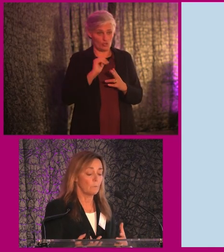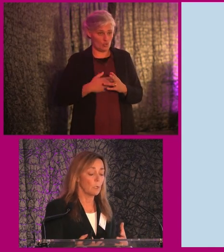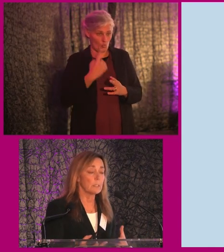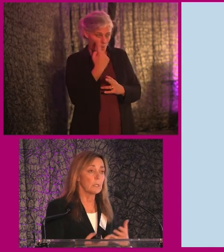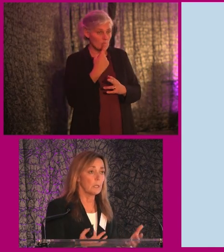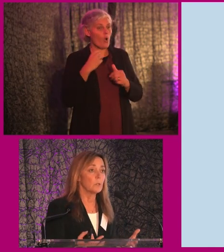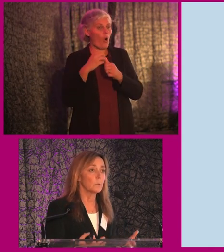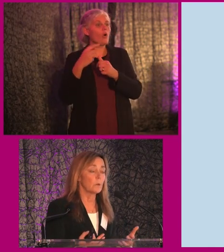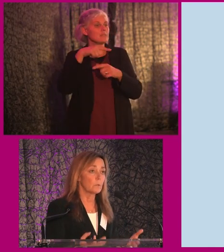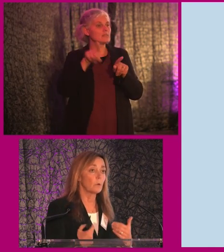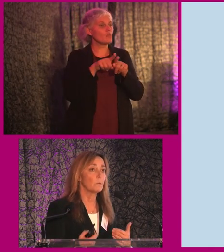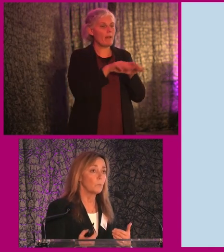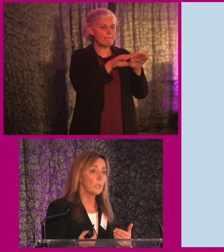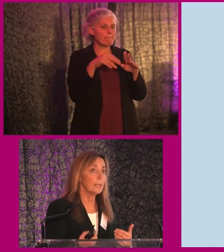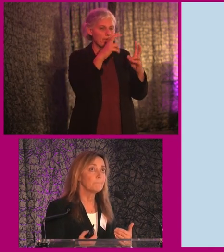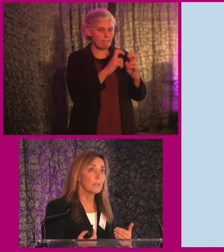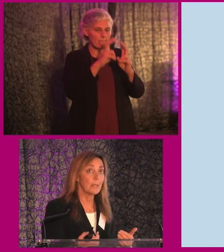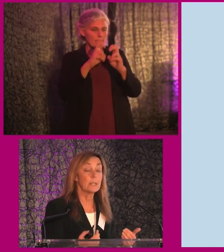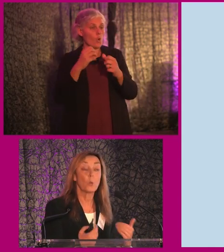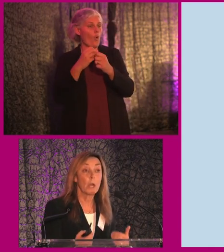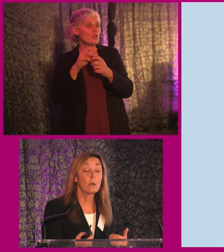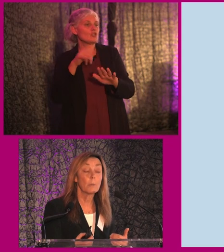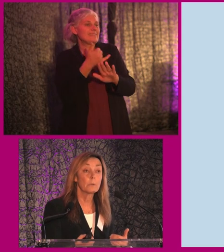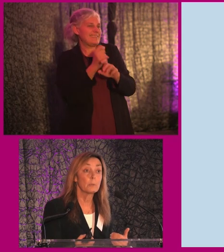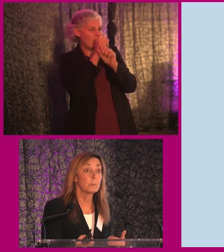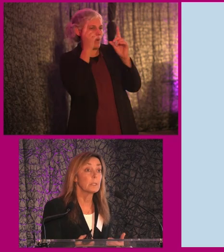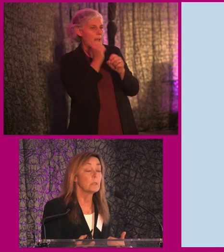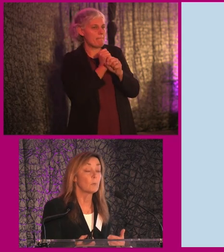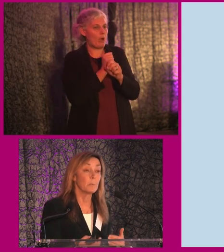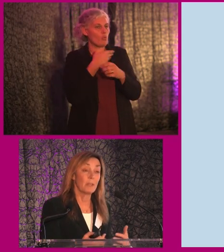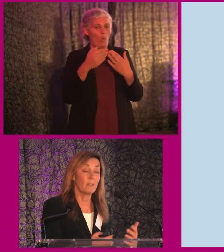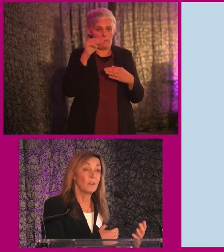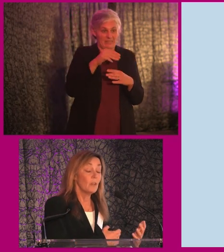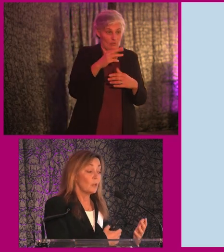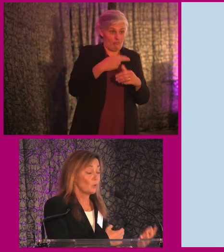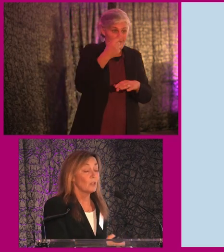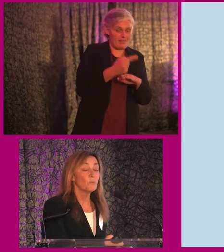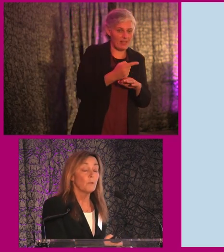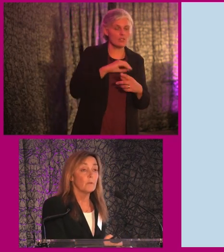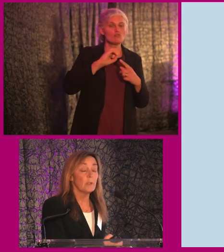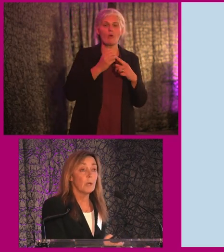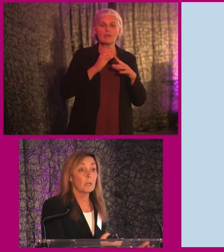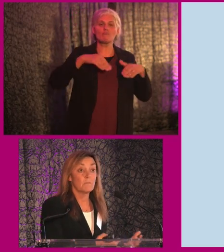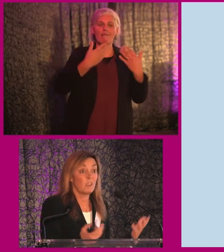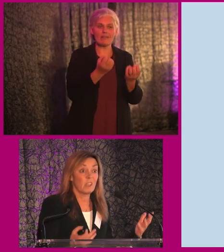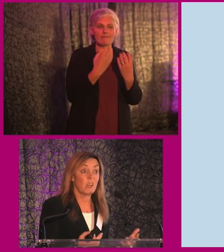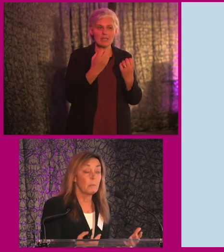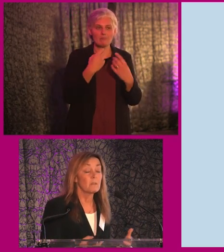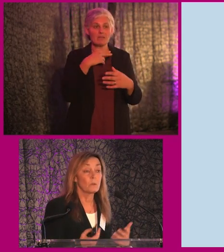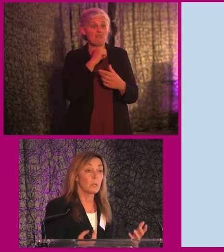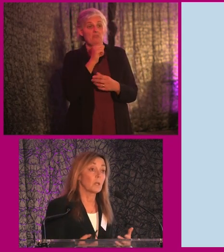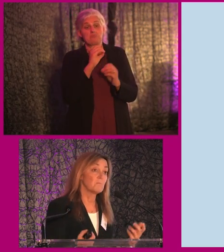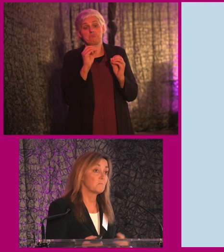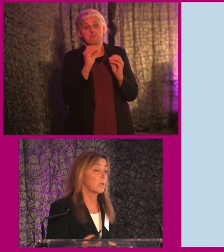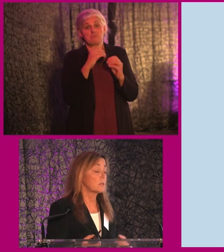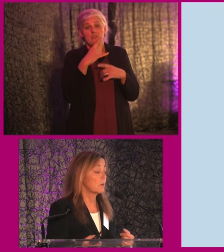realized that the end users are not really yet aware about the possibility, or maybe they have tried to provide feedback and nothing has happened,